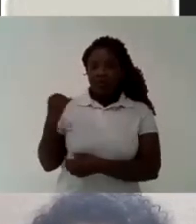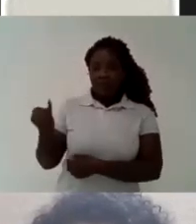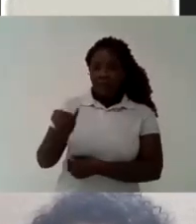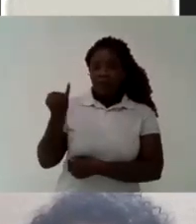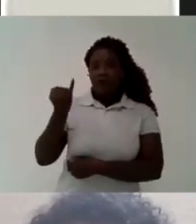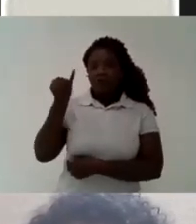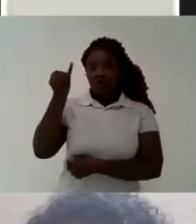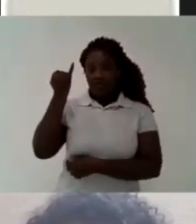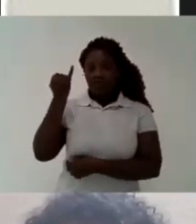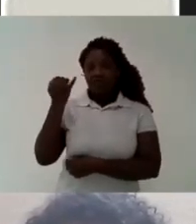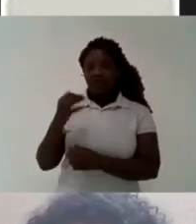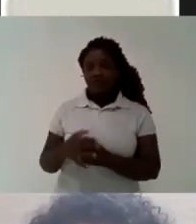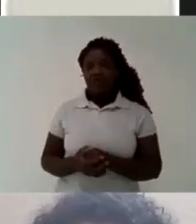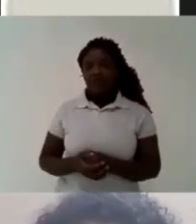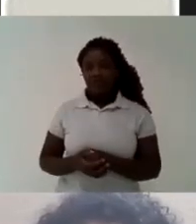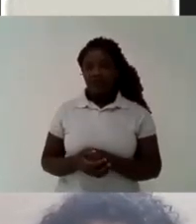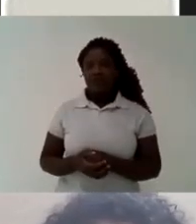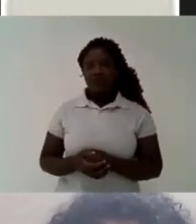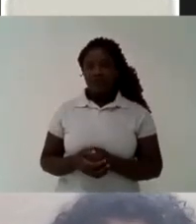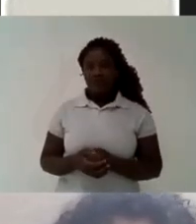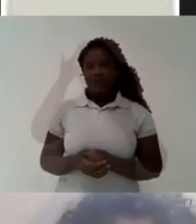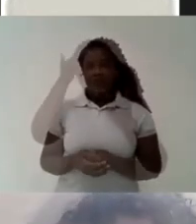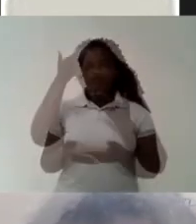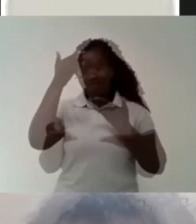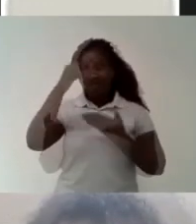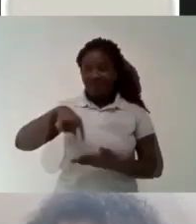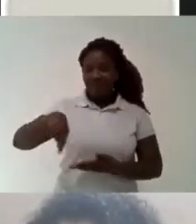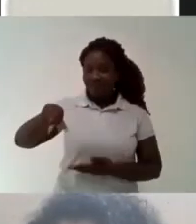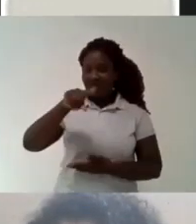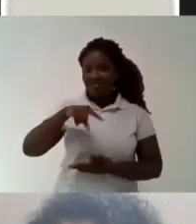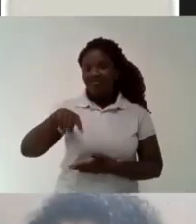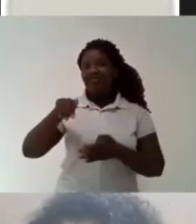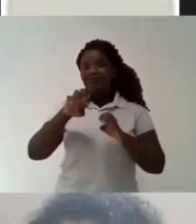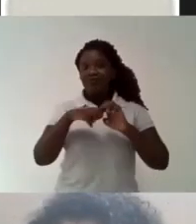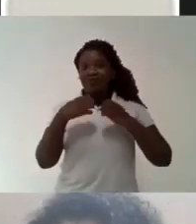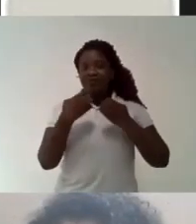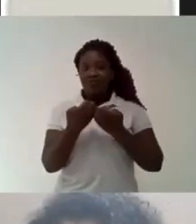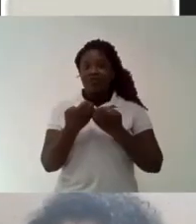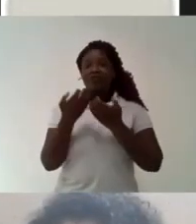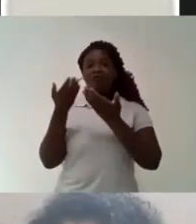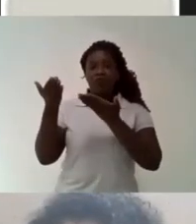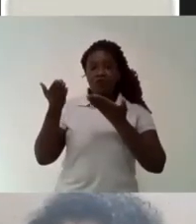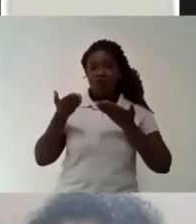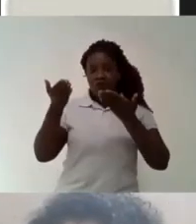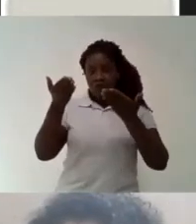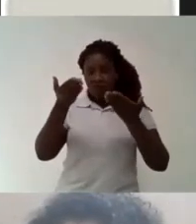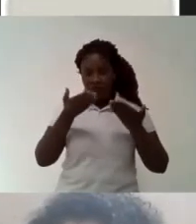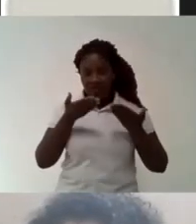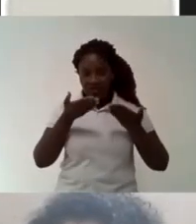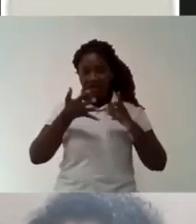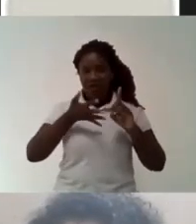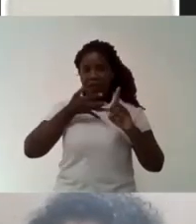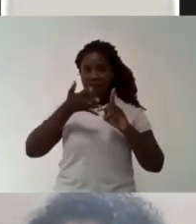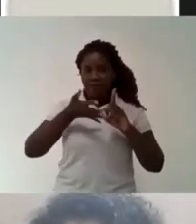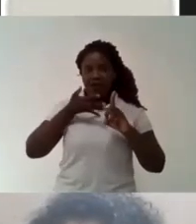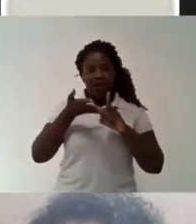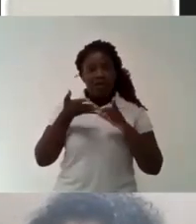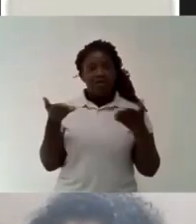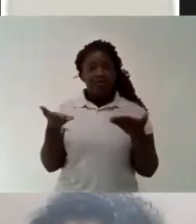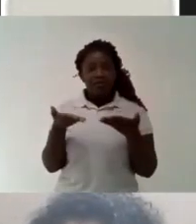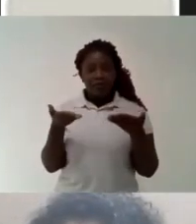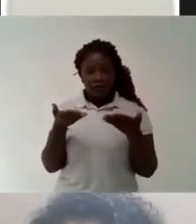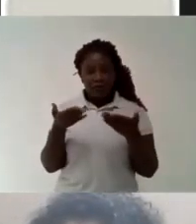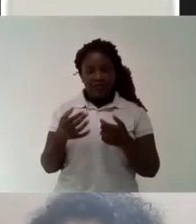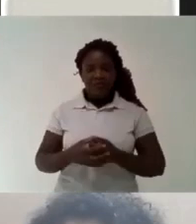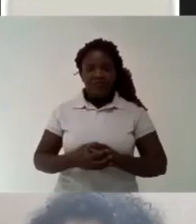Iago studied history at UFMG for three years And currently